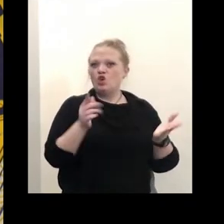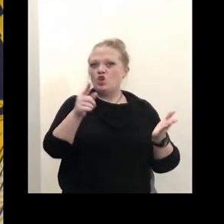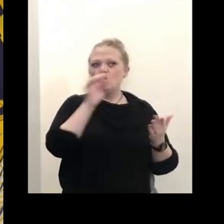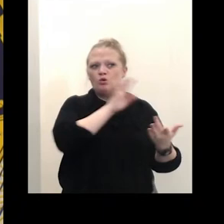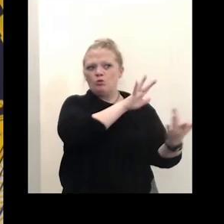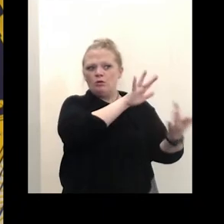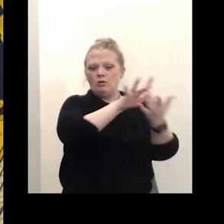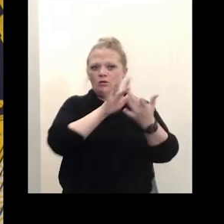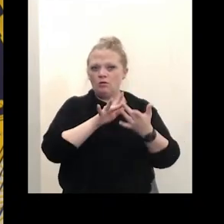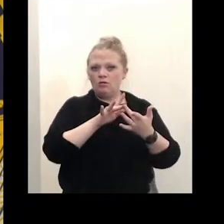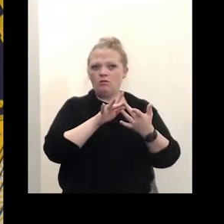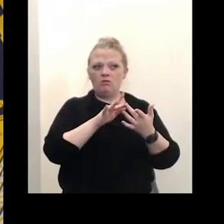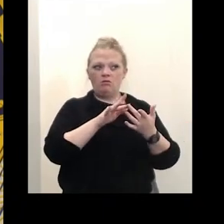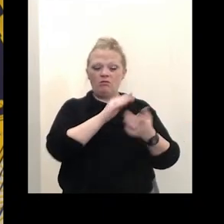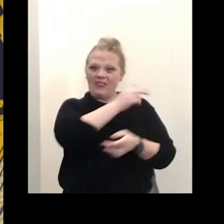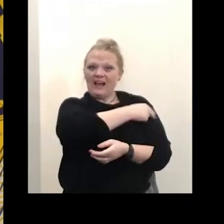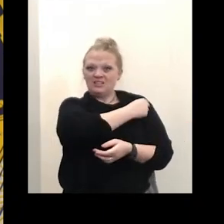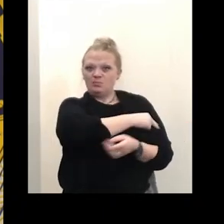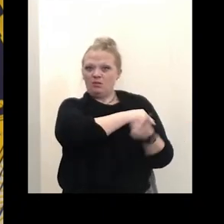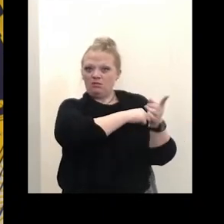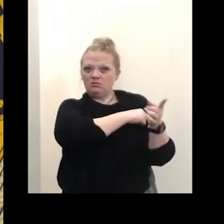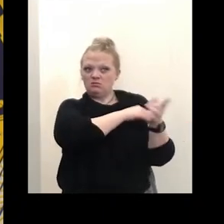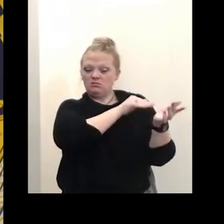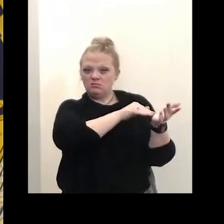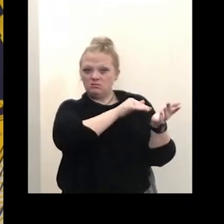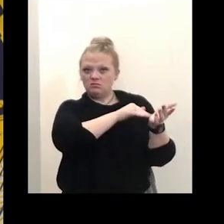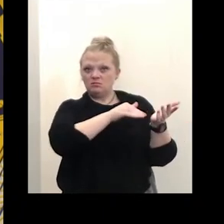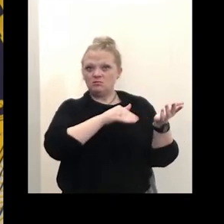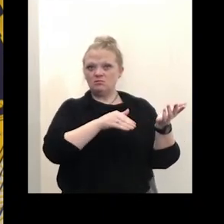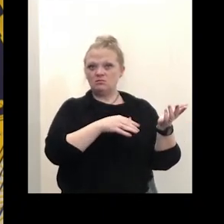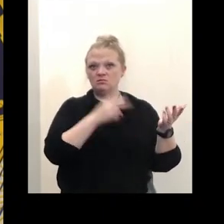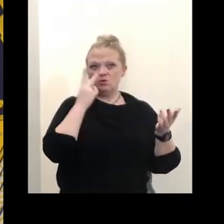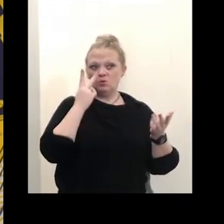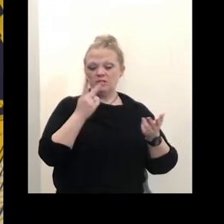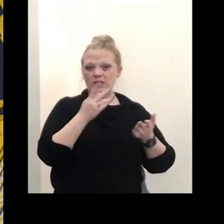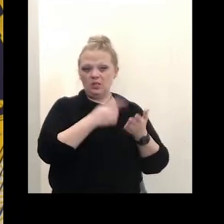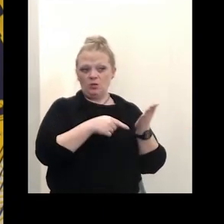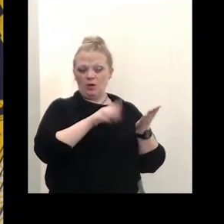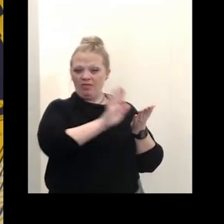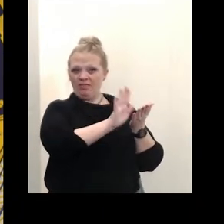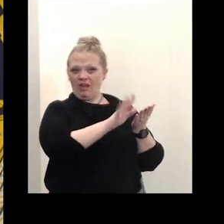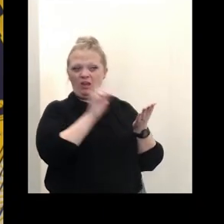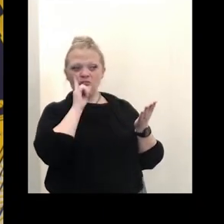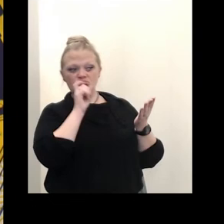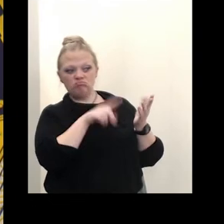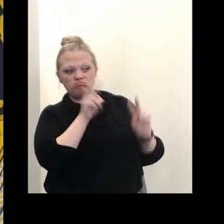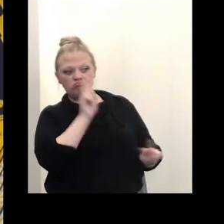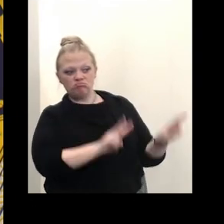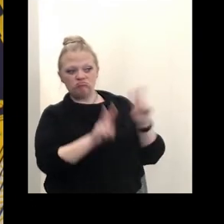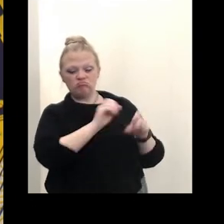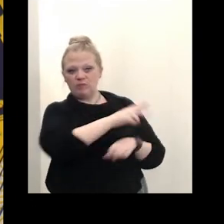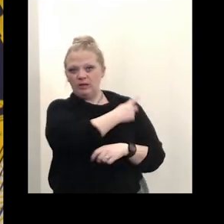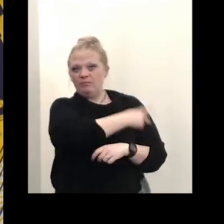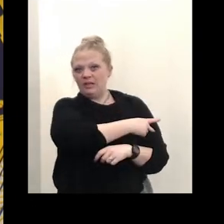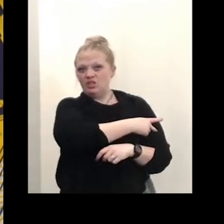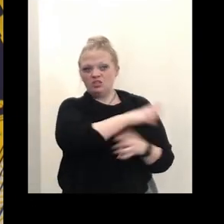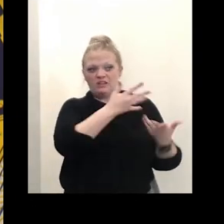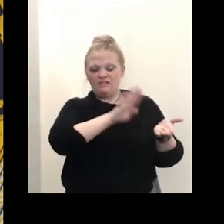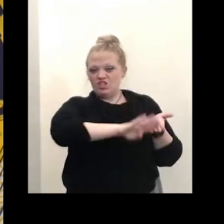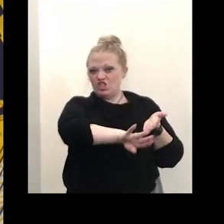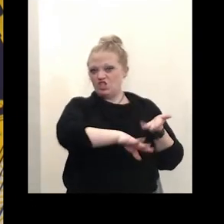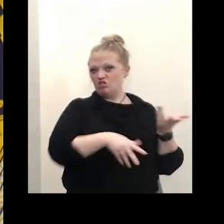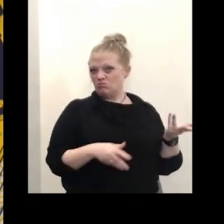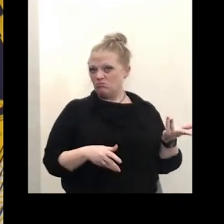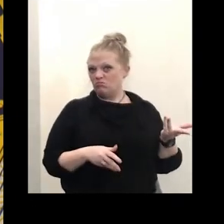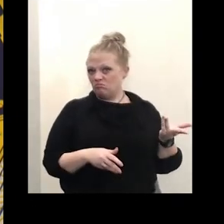you know hospital-based physicians and um see what uh what they're seeing among their patients that have been discharged uh i believe